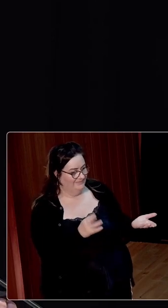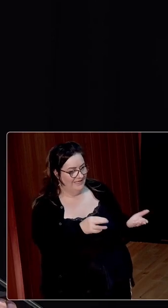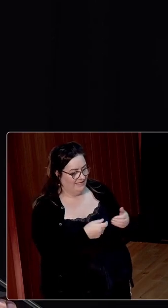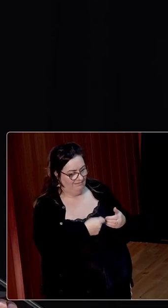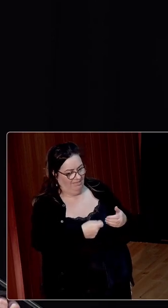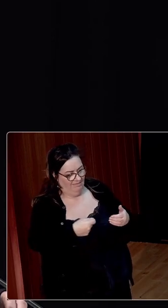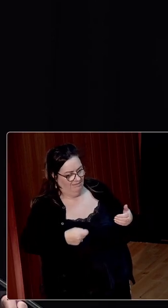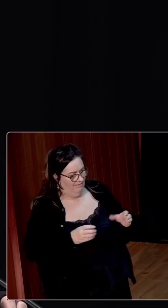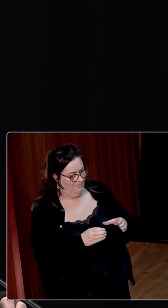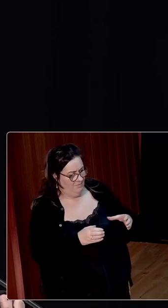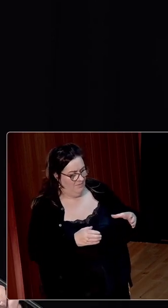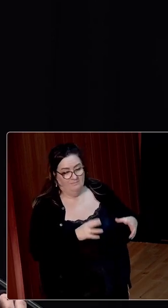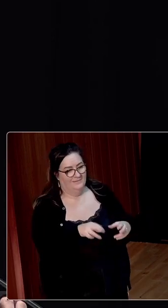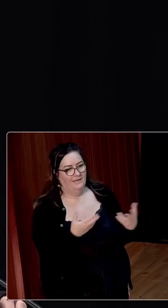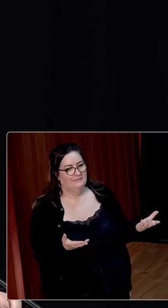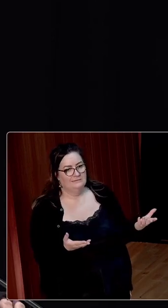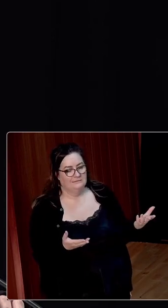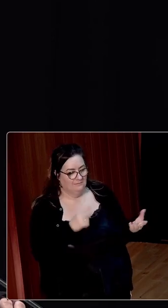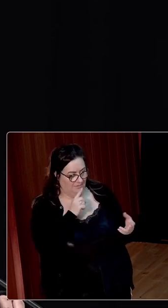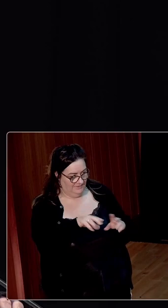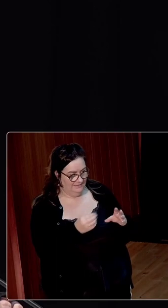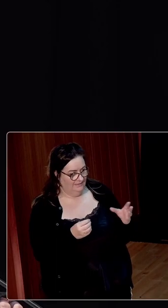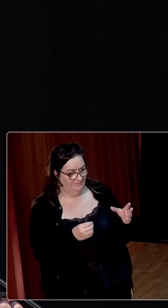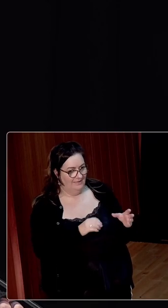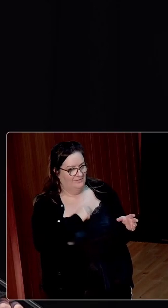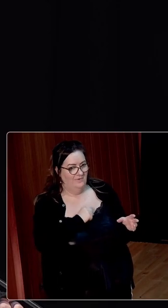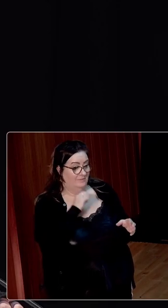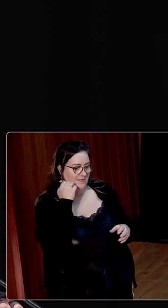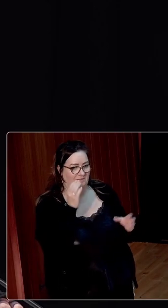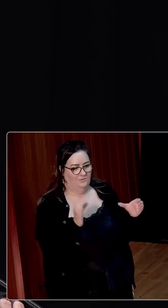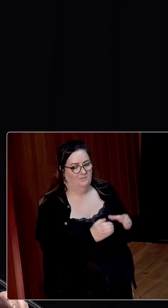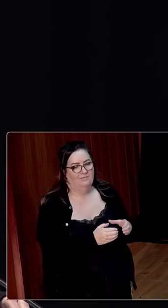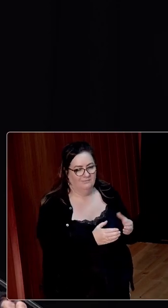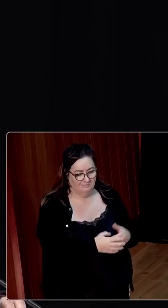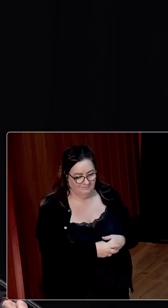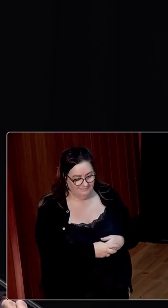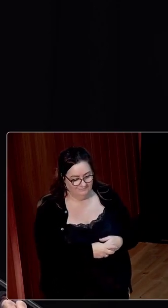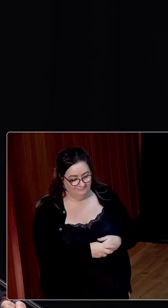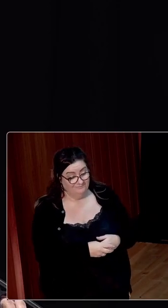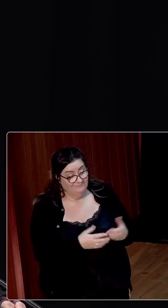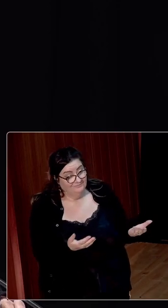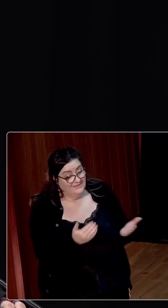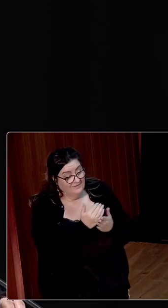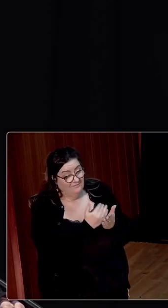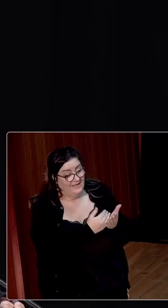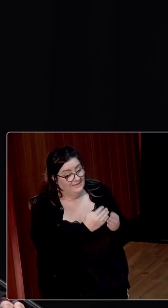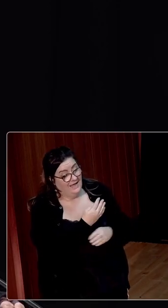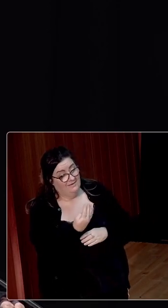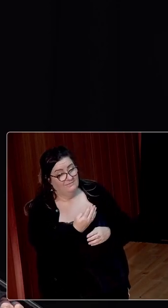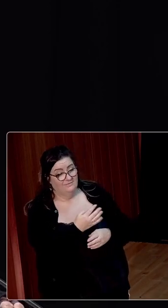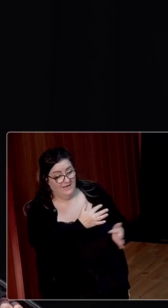of expansion, but increasingly incapable even of survival. It is a salutary fact that after